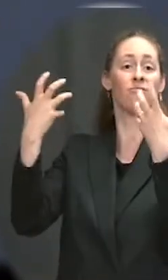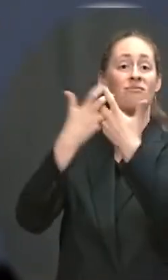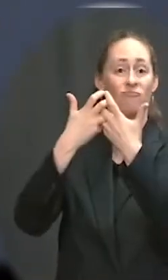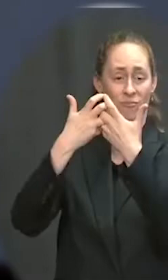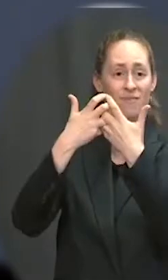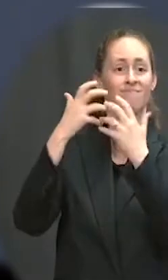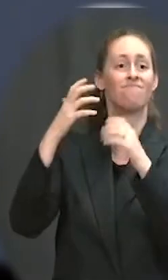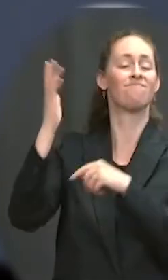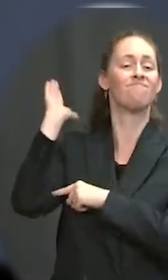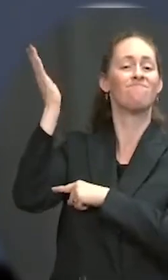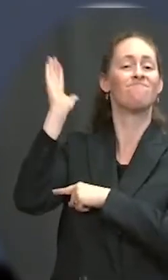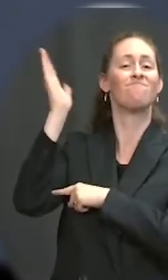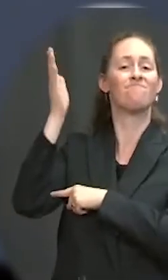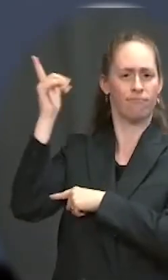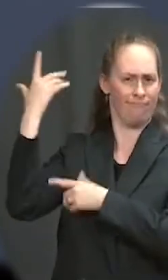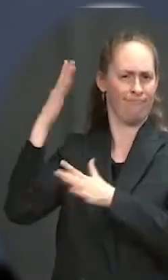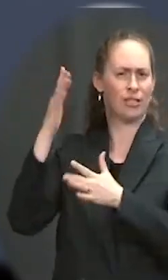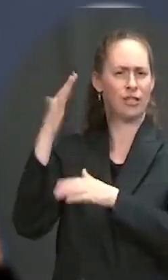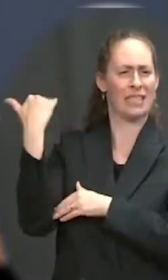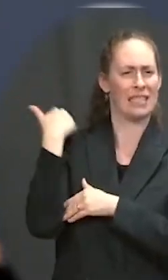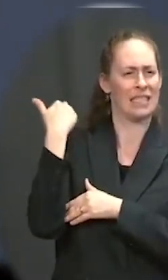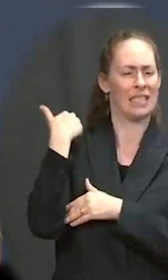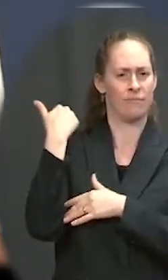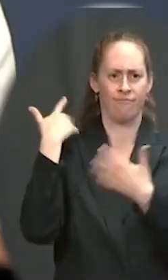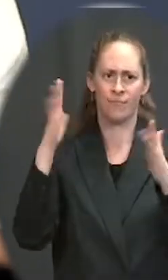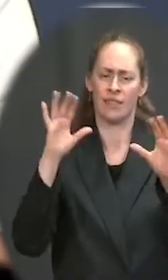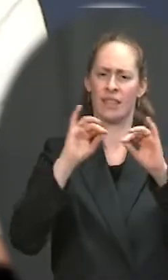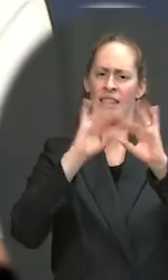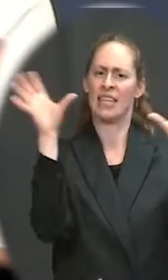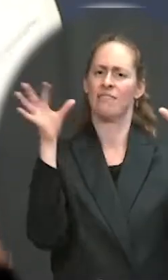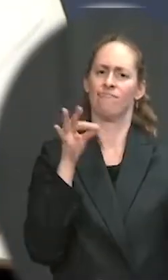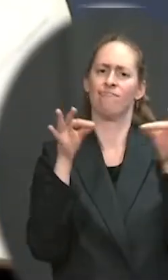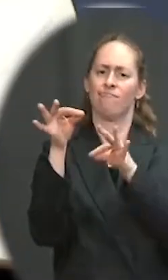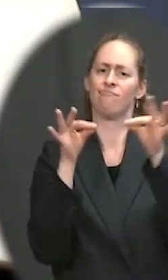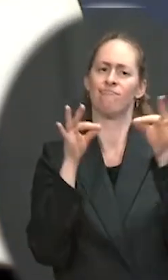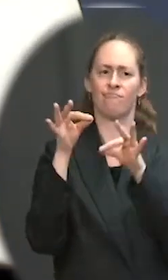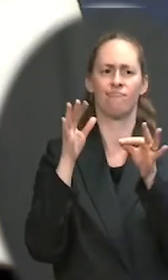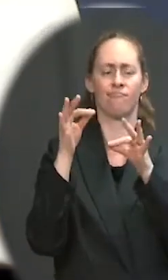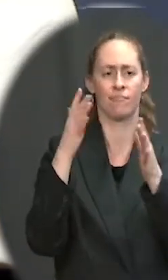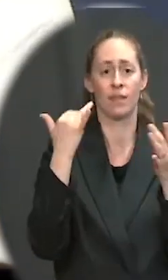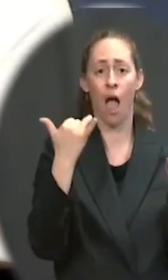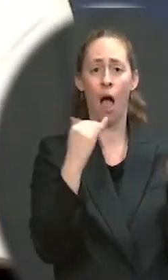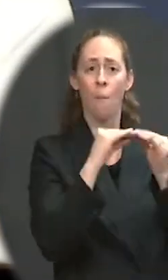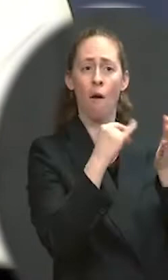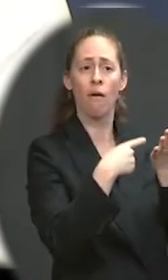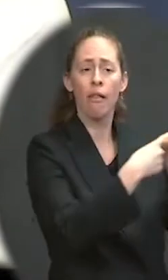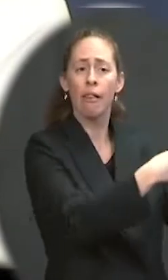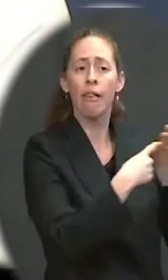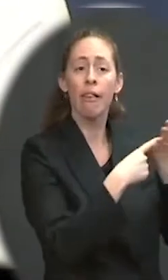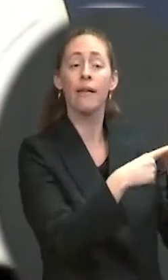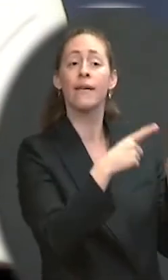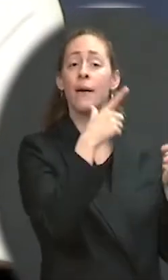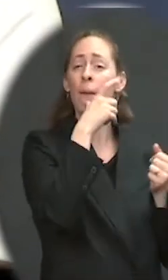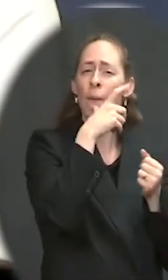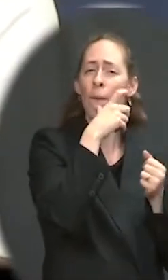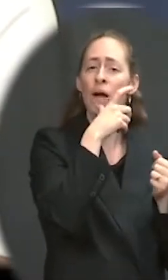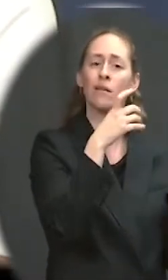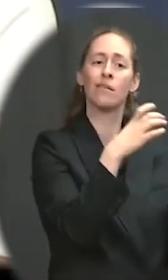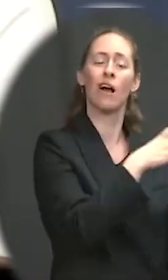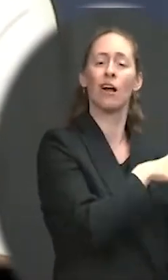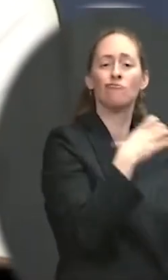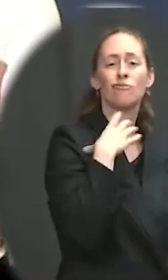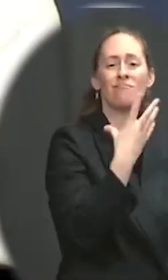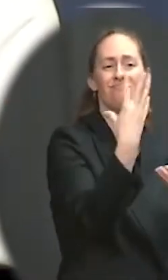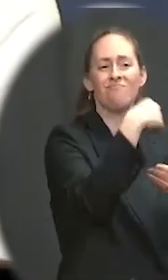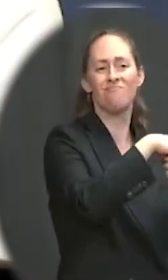year to talk about that and make the case. And, but the negotiations are happening between members of Congress. He feels that's the appropriate place for